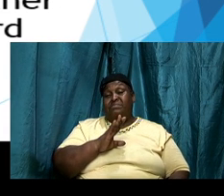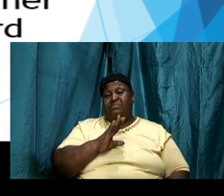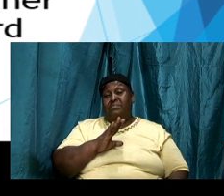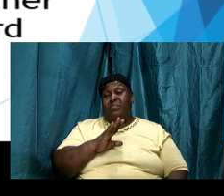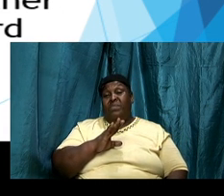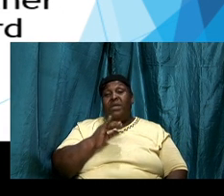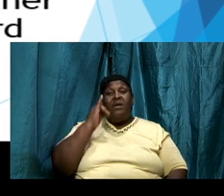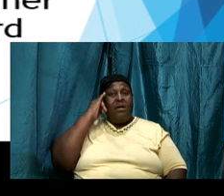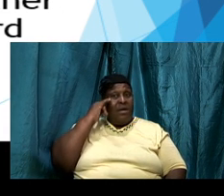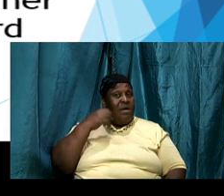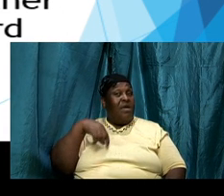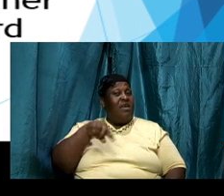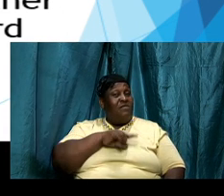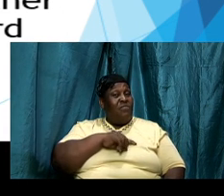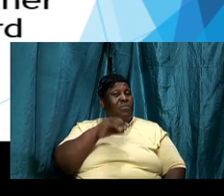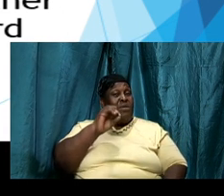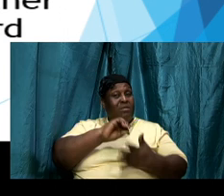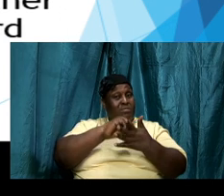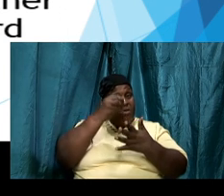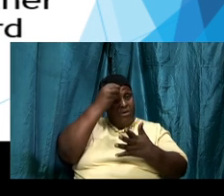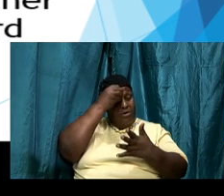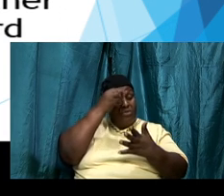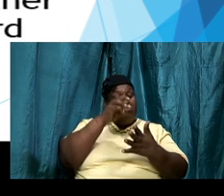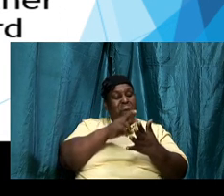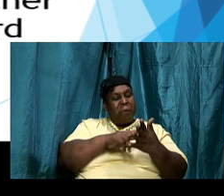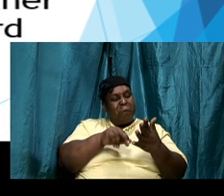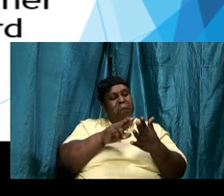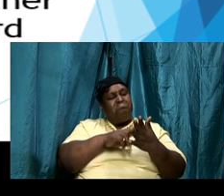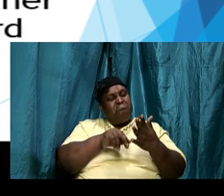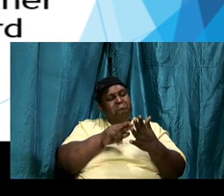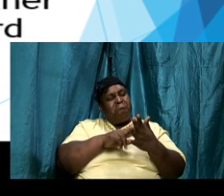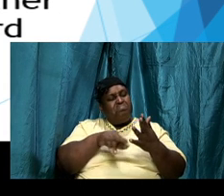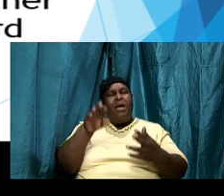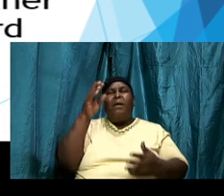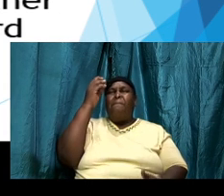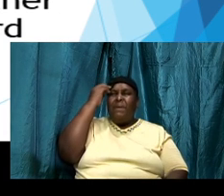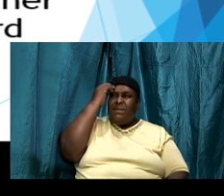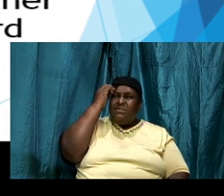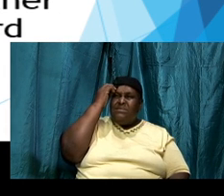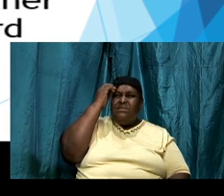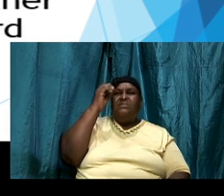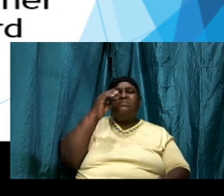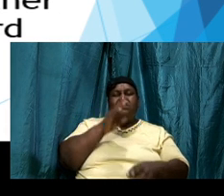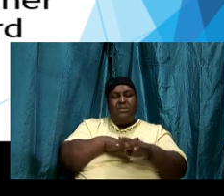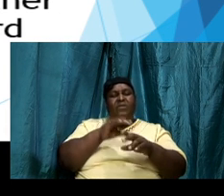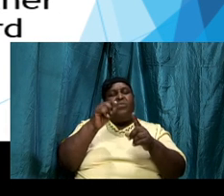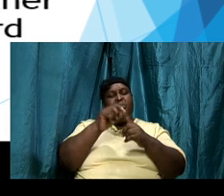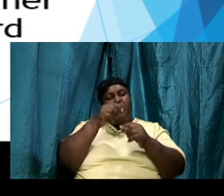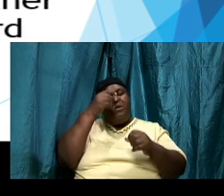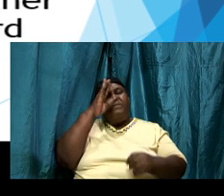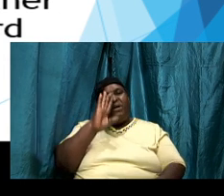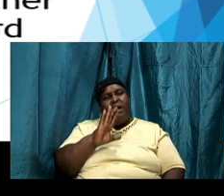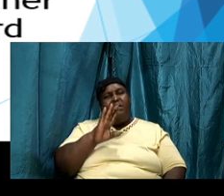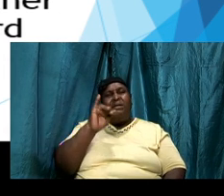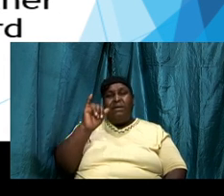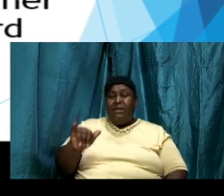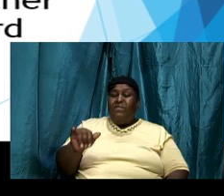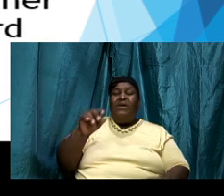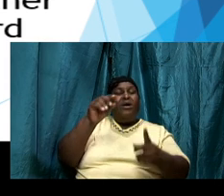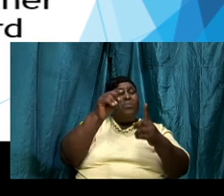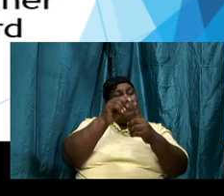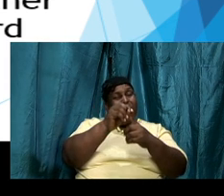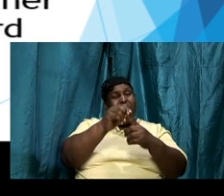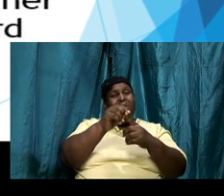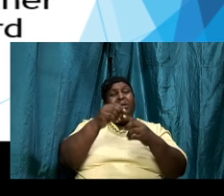if we learn to read and meditate on the word of God that word has the power inside